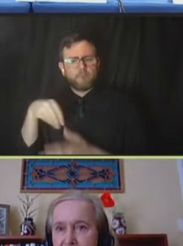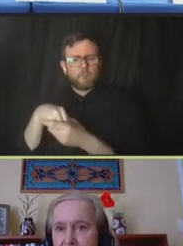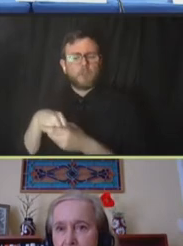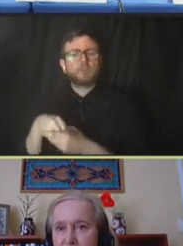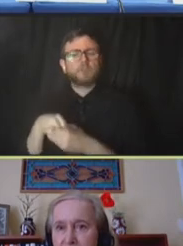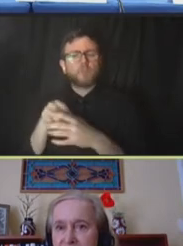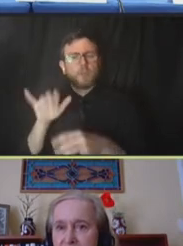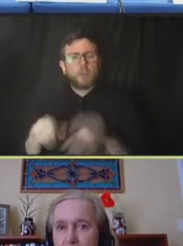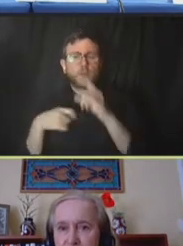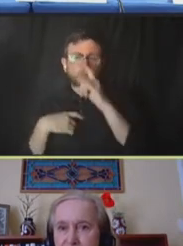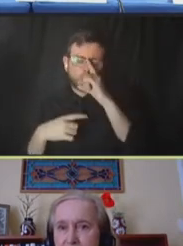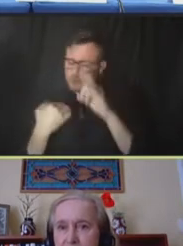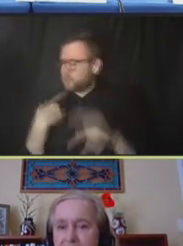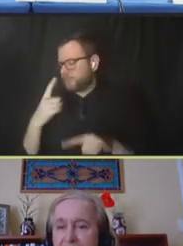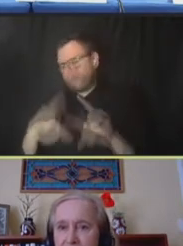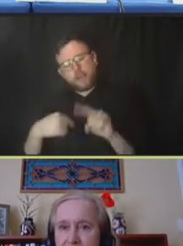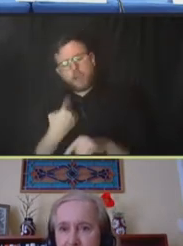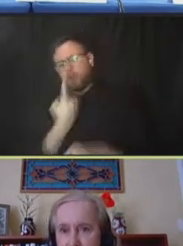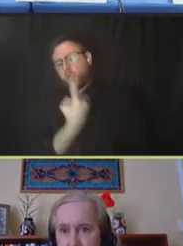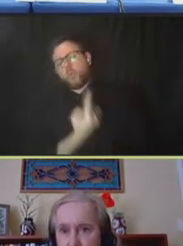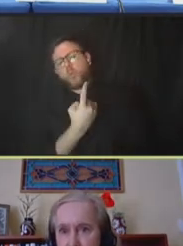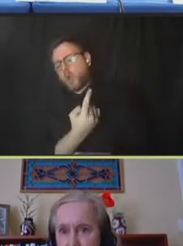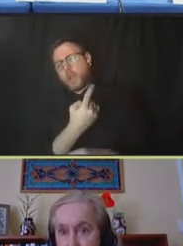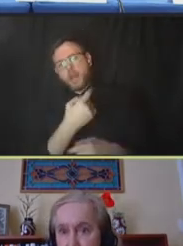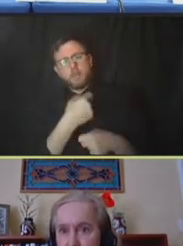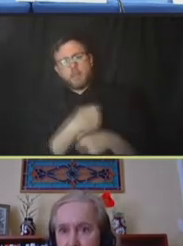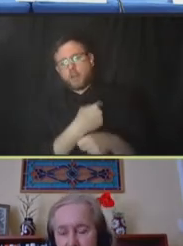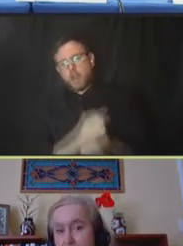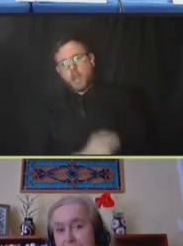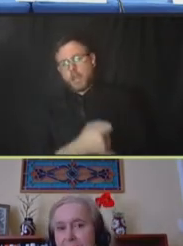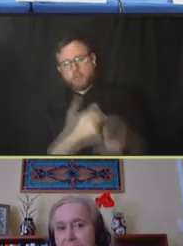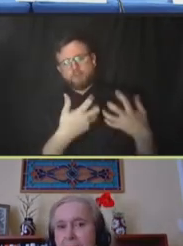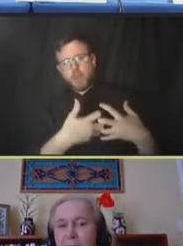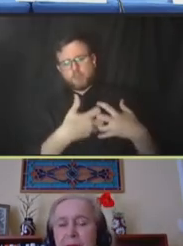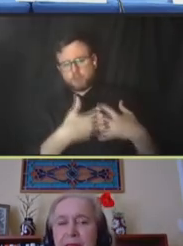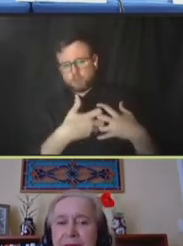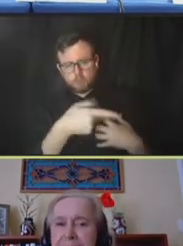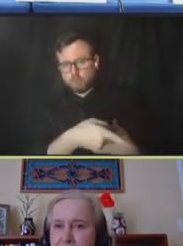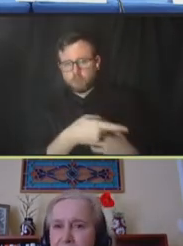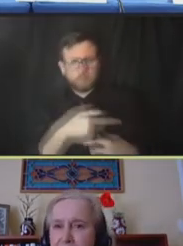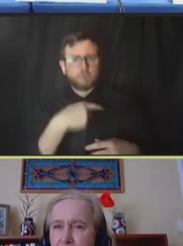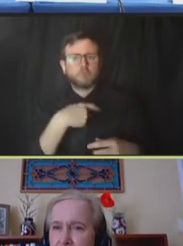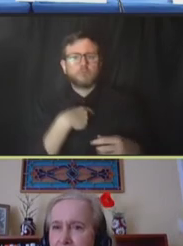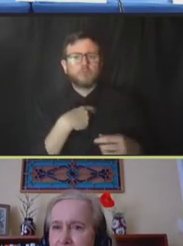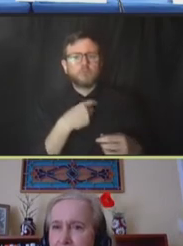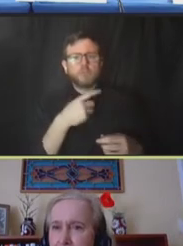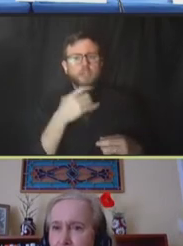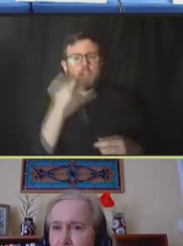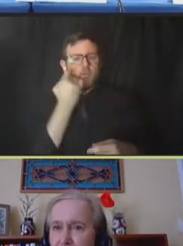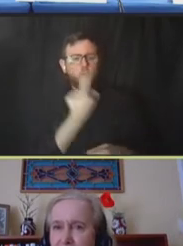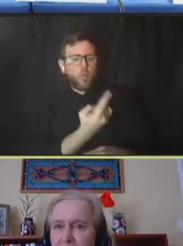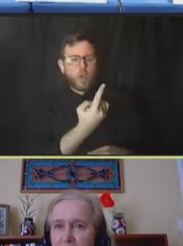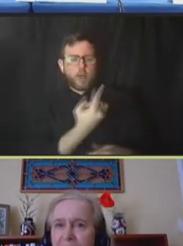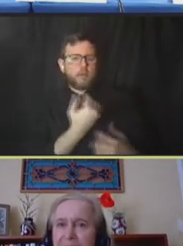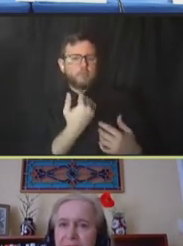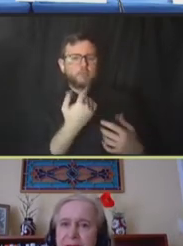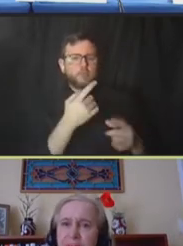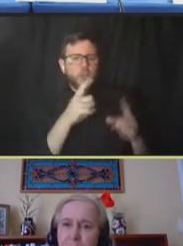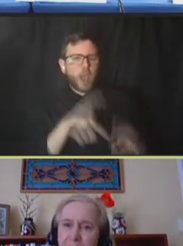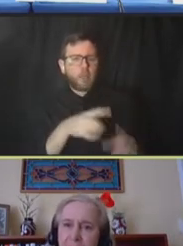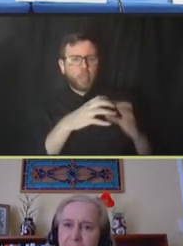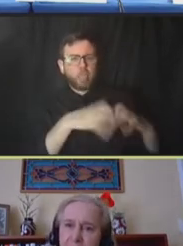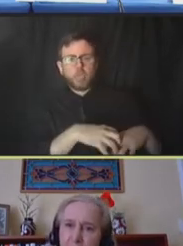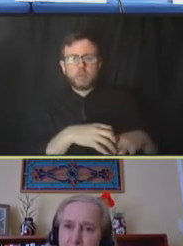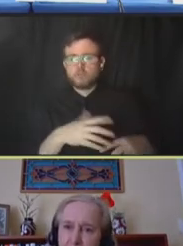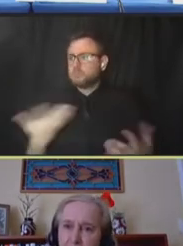plant now. If that goes down, everything goes, you know, belly up. And that's something really, really important. By having